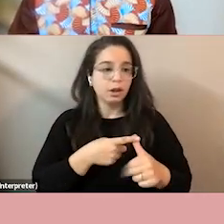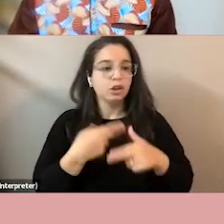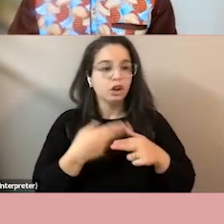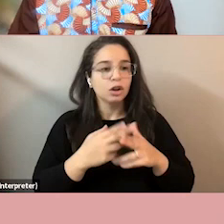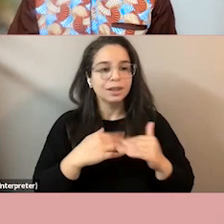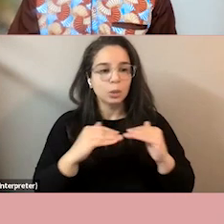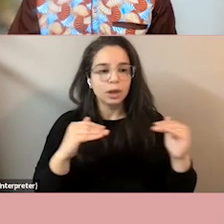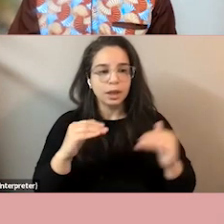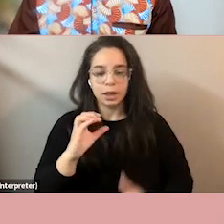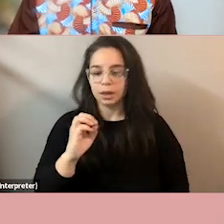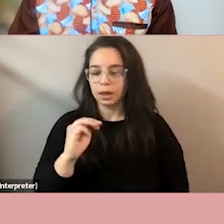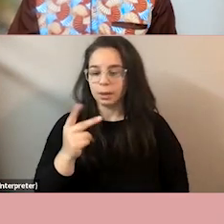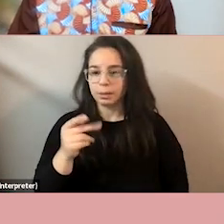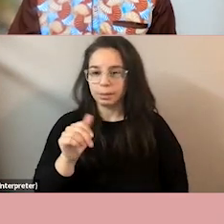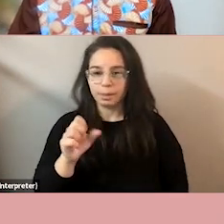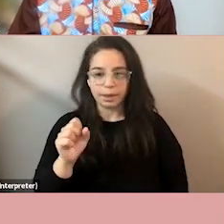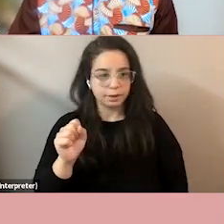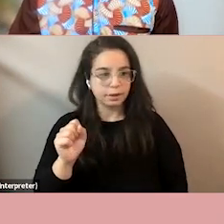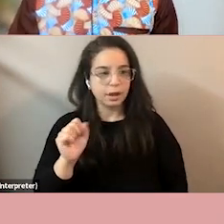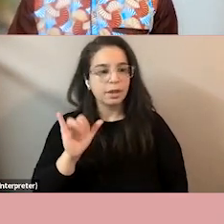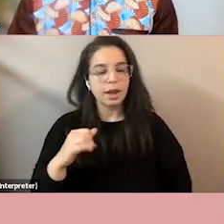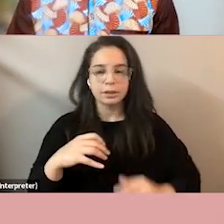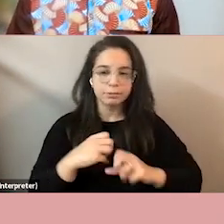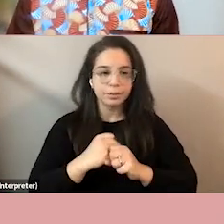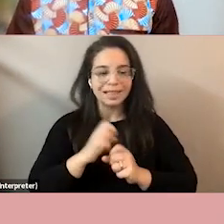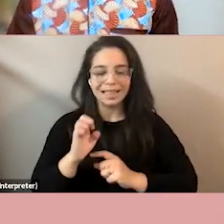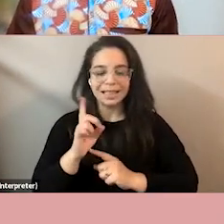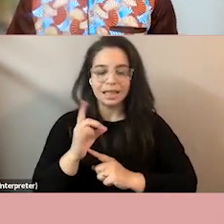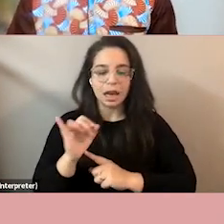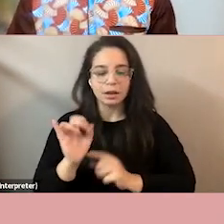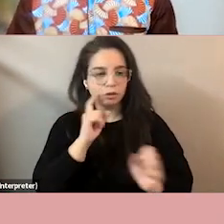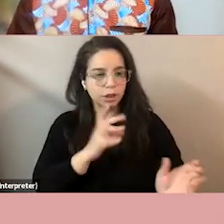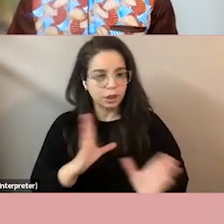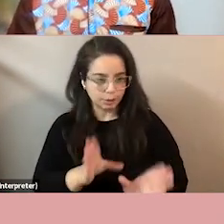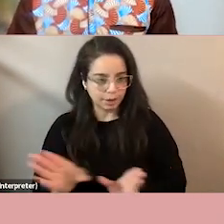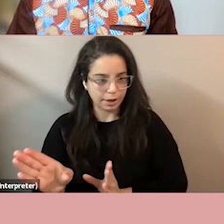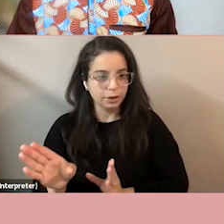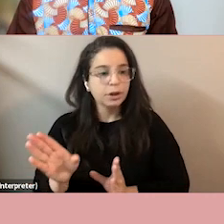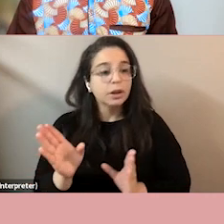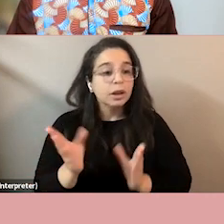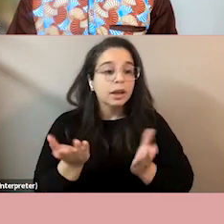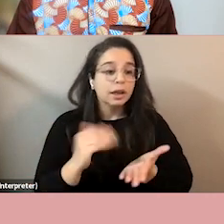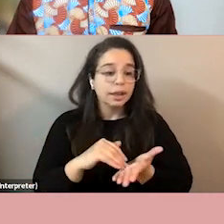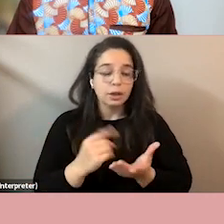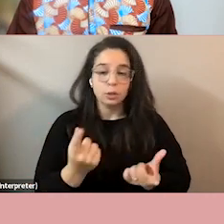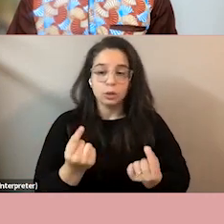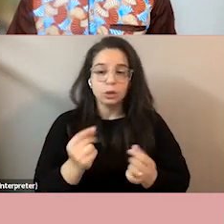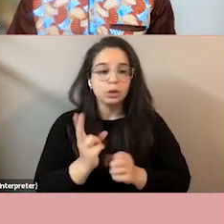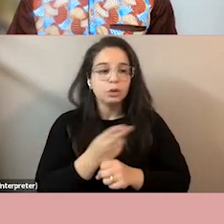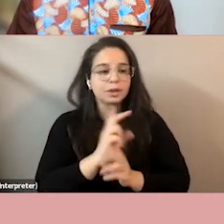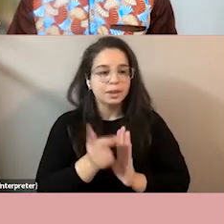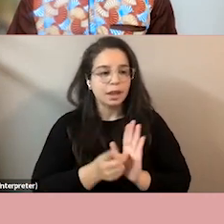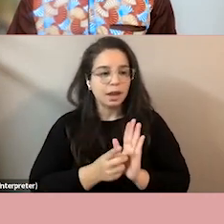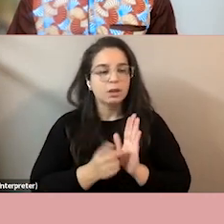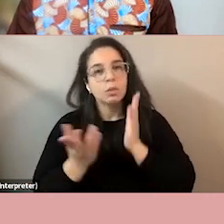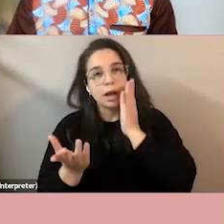equity compass aka the edi strategic plan and for that we've used a design a